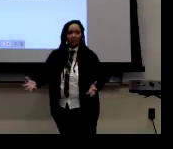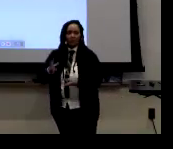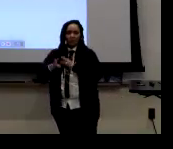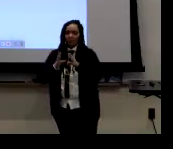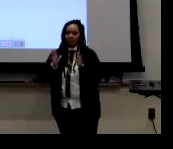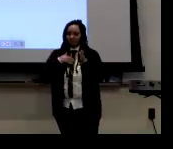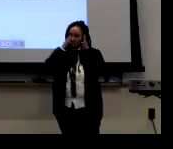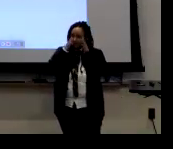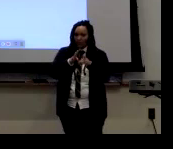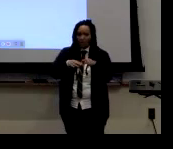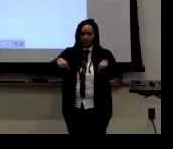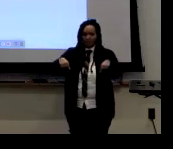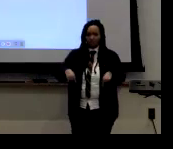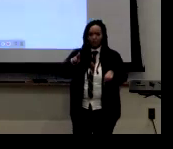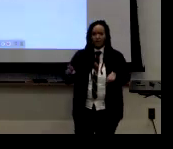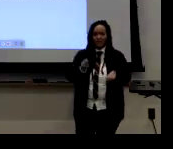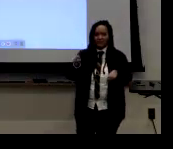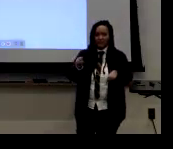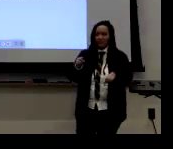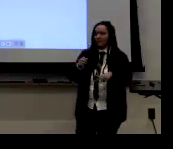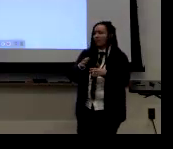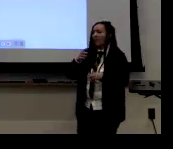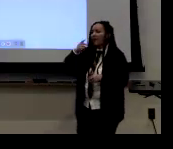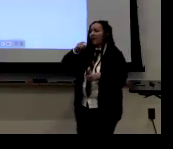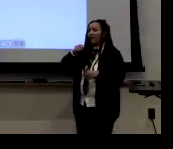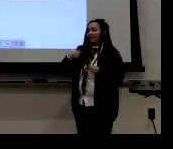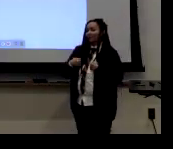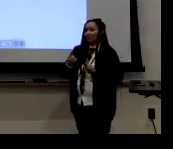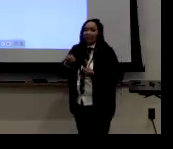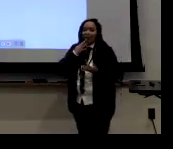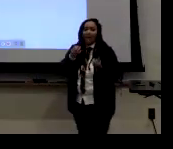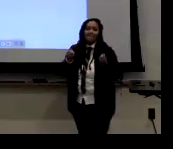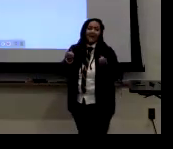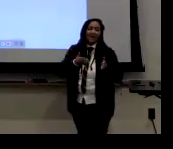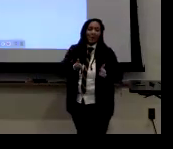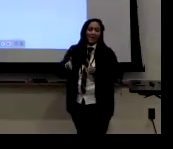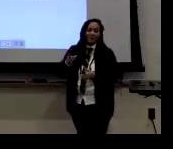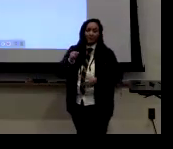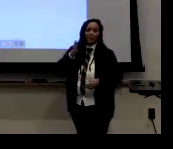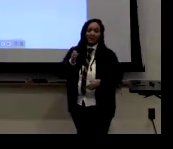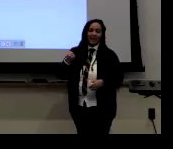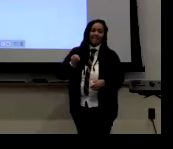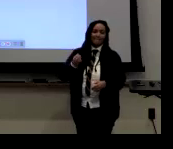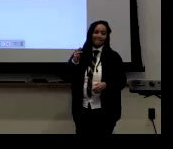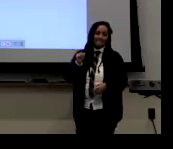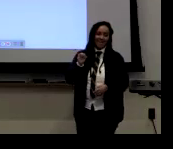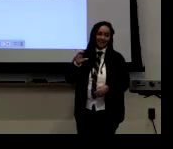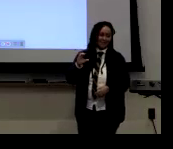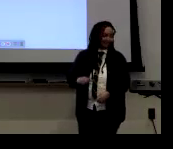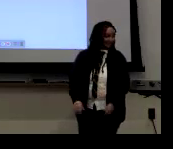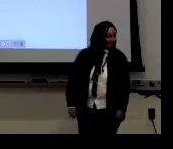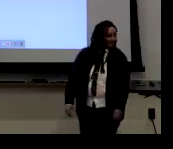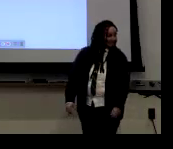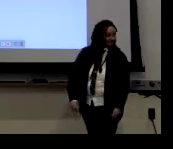and signing masculinity in the USA, not worldwide. There's a lot of ways